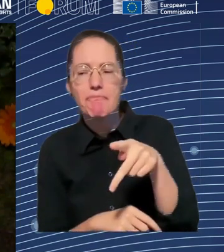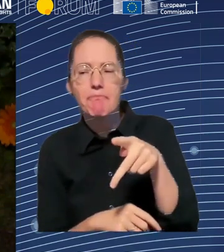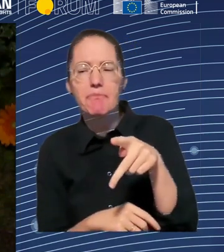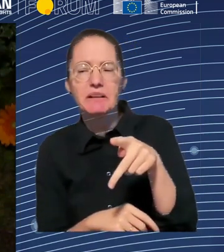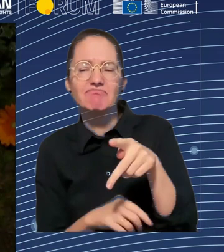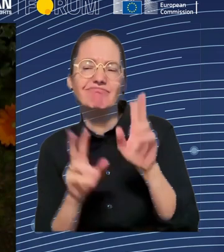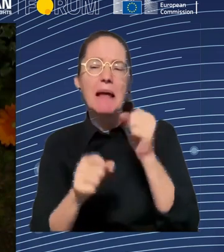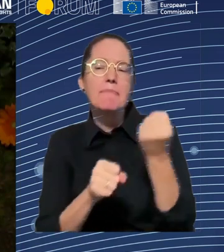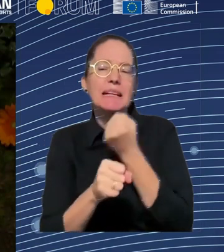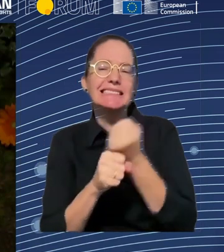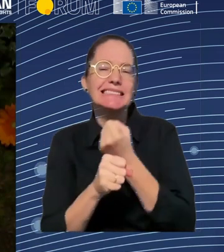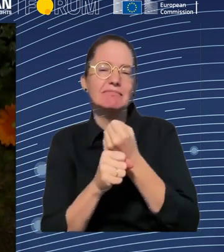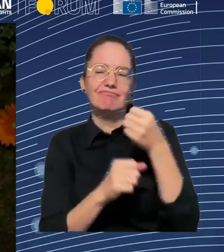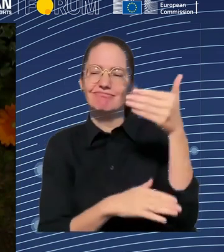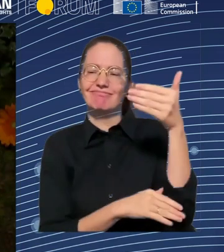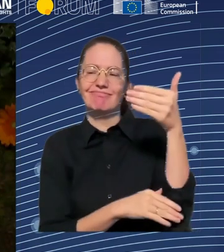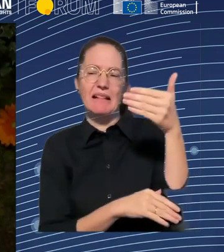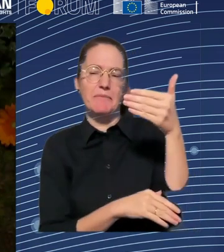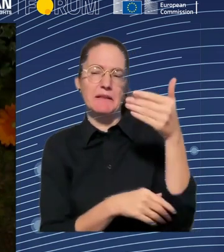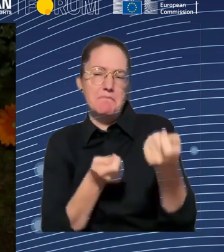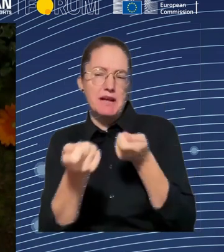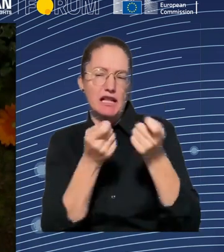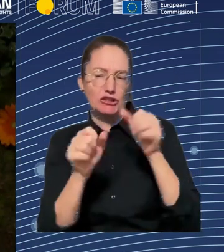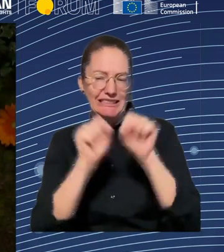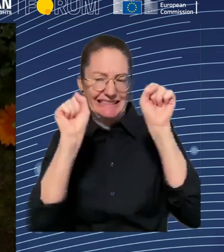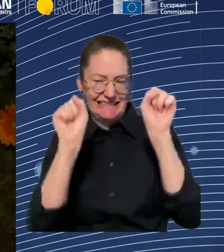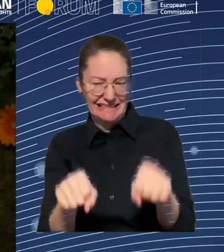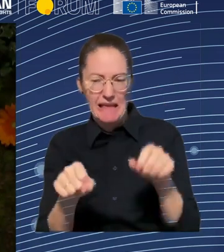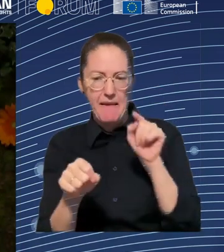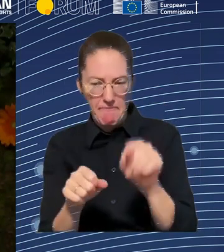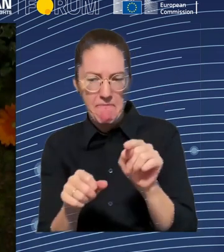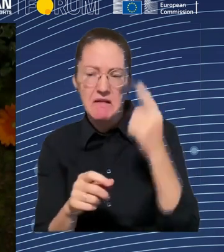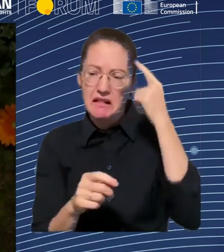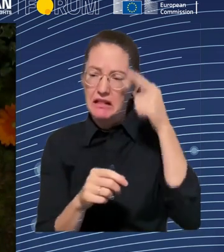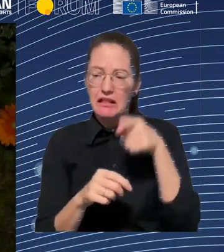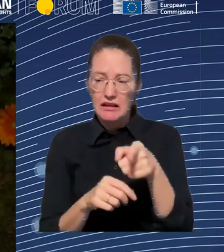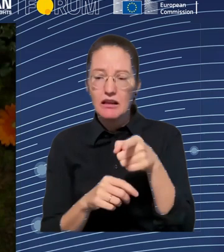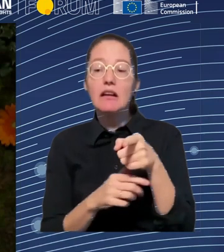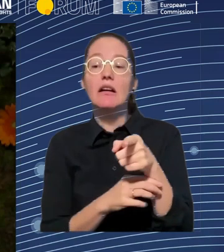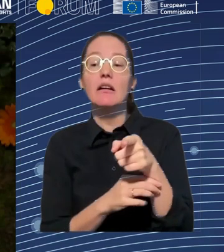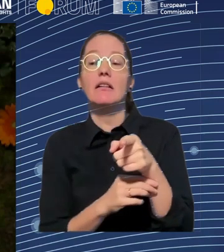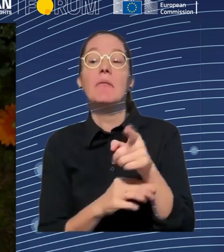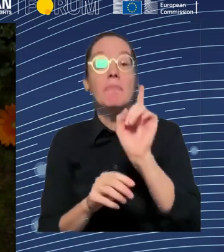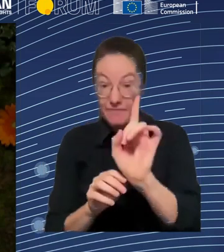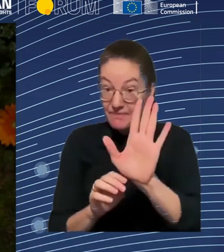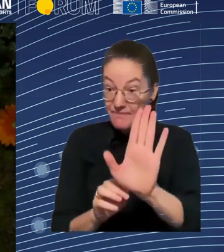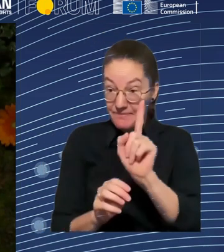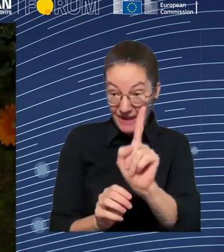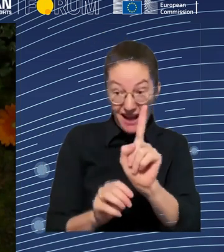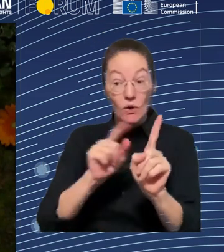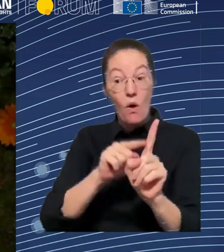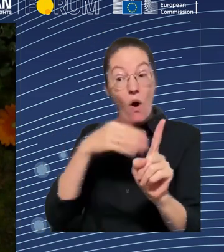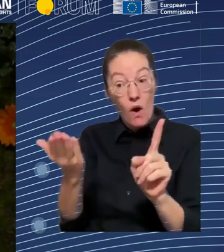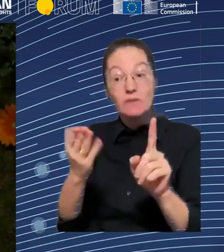matters whether you work in a warehouse, whether you work for one of the platform operators, or whether you work in professional services or even